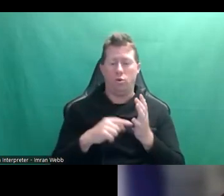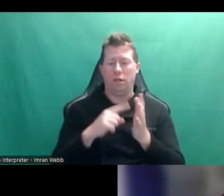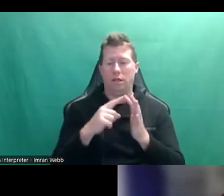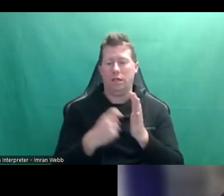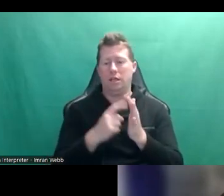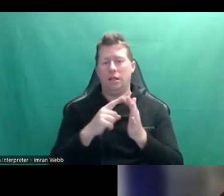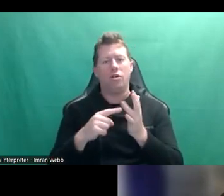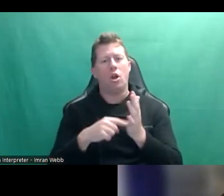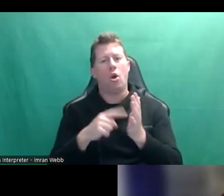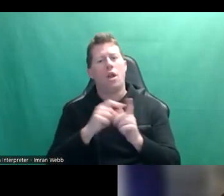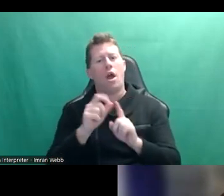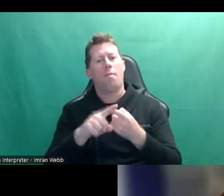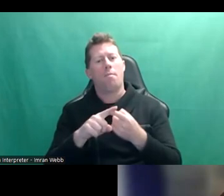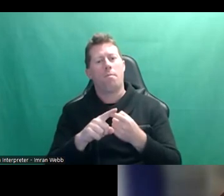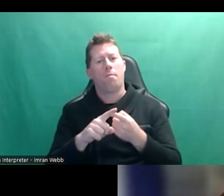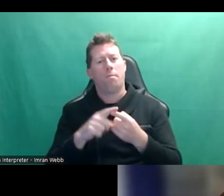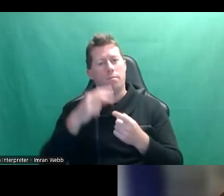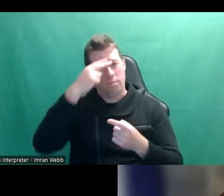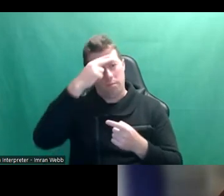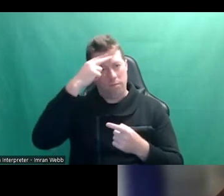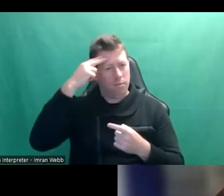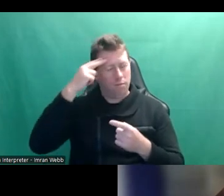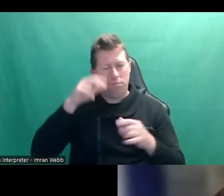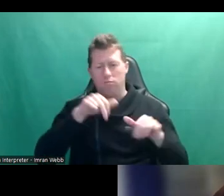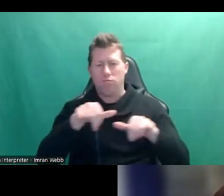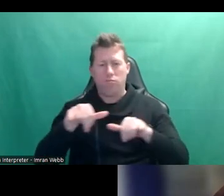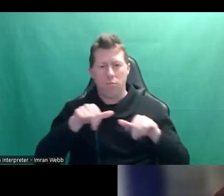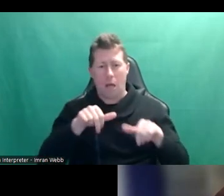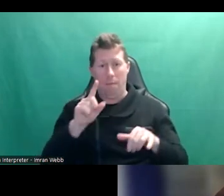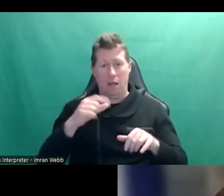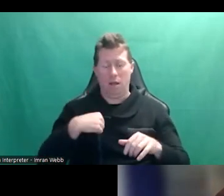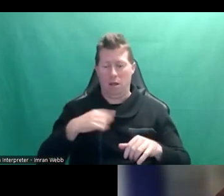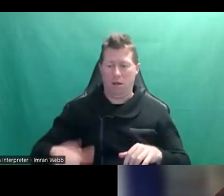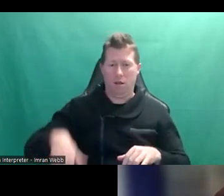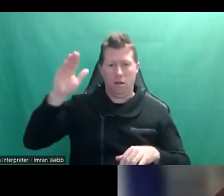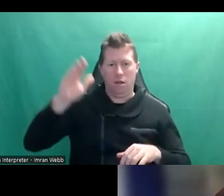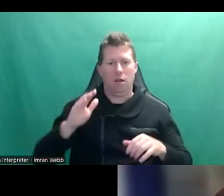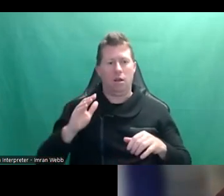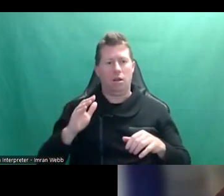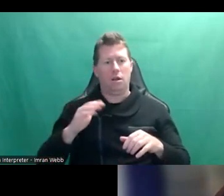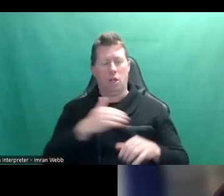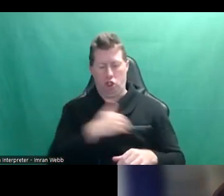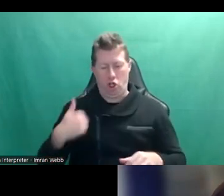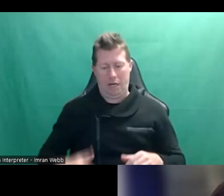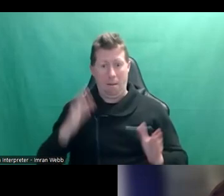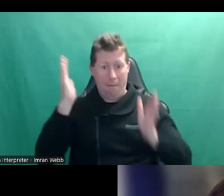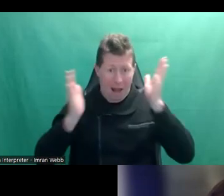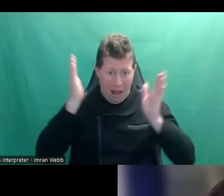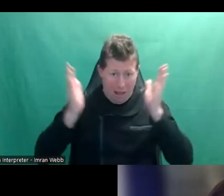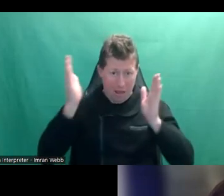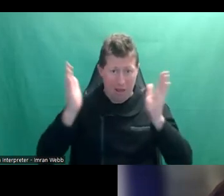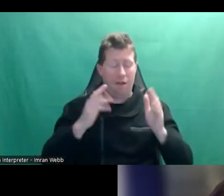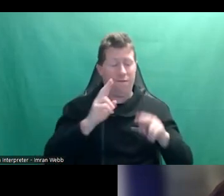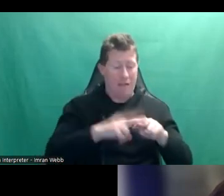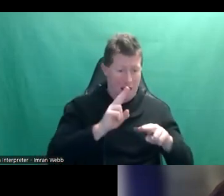I grew up with a Chinese, Malaysian Chinese father and an Anglo-Australian mother.